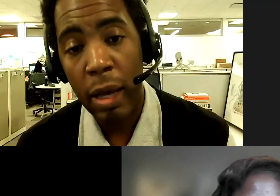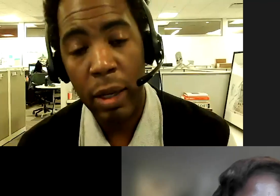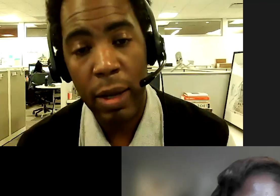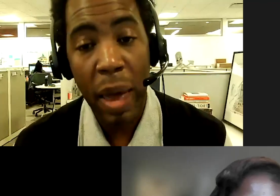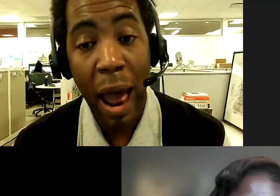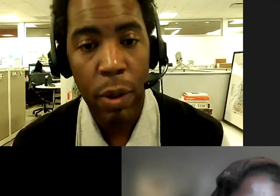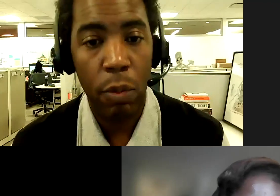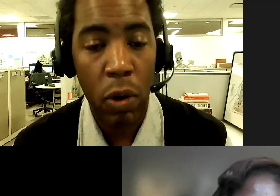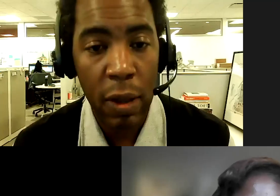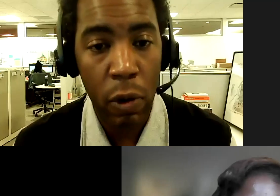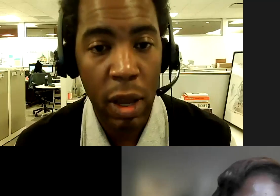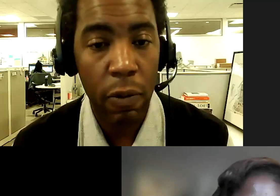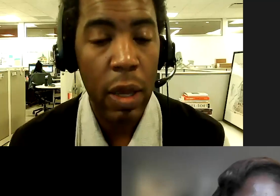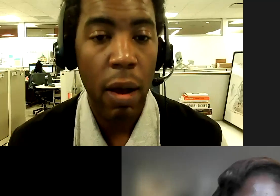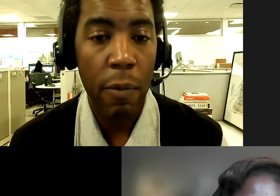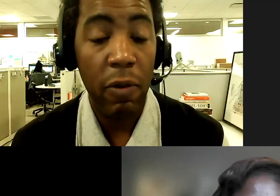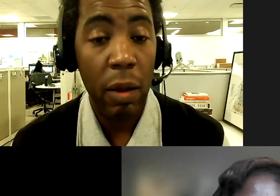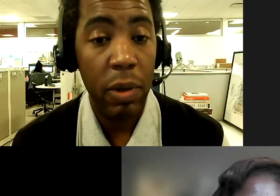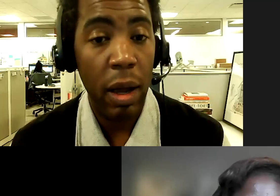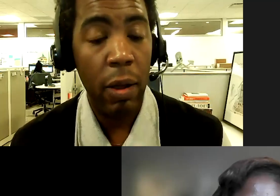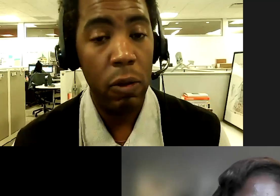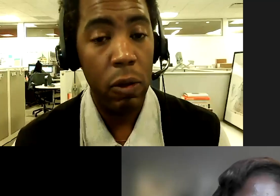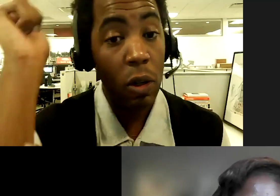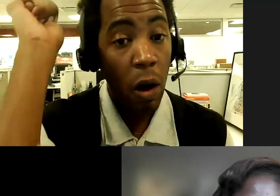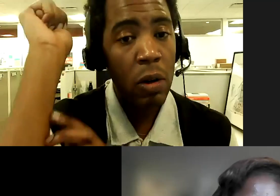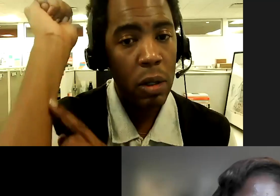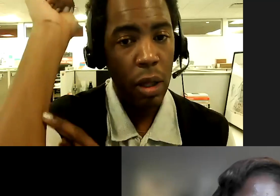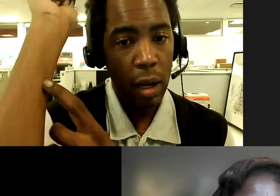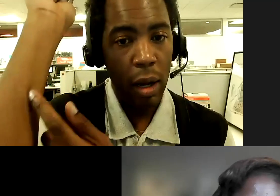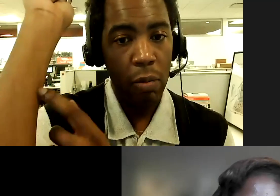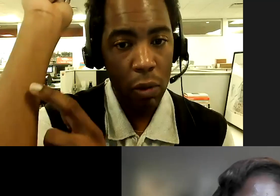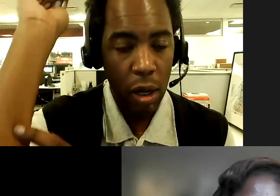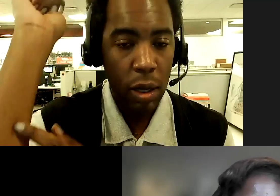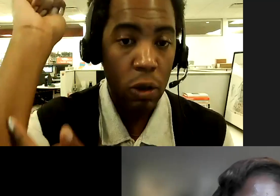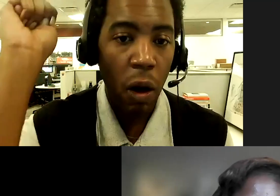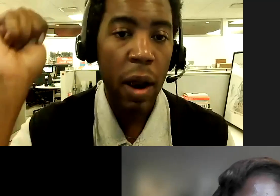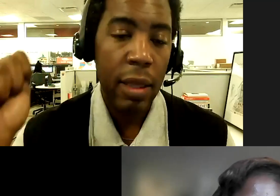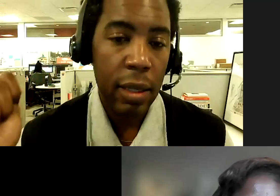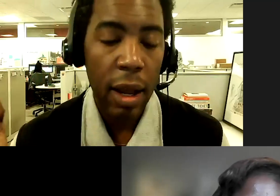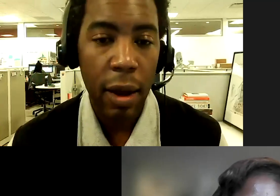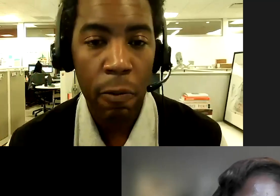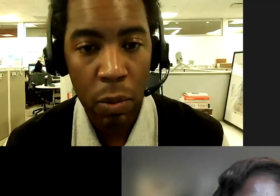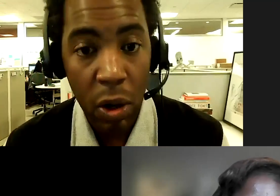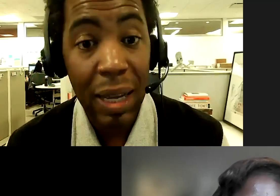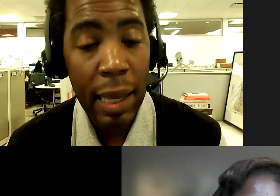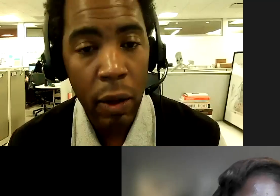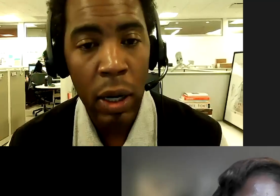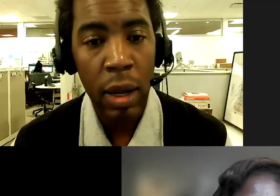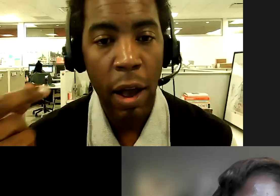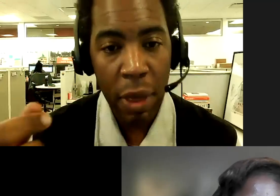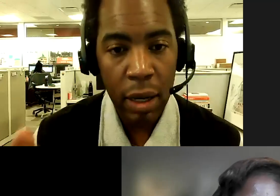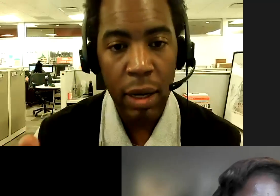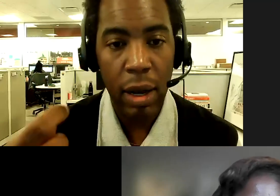very rare cases, um, it has been reported that folks have, um, developed, uh, scars, like a, a small, like a scar at the site, something called a